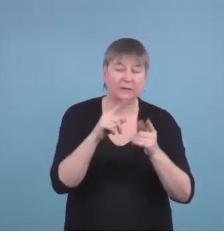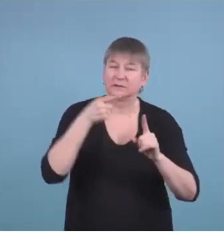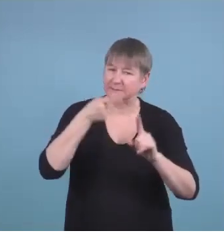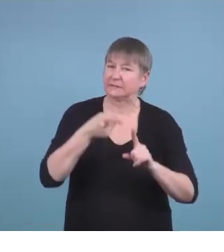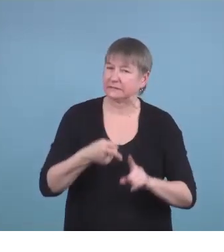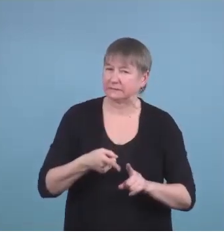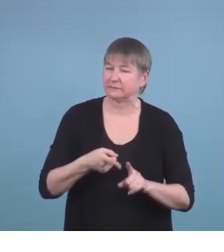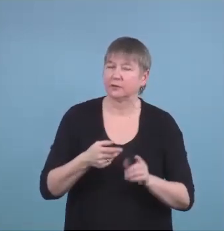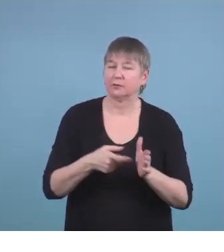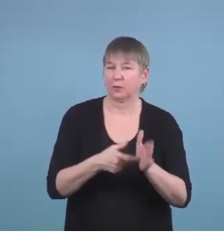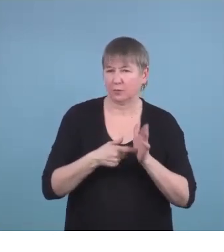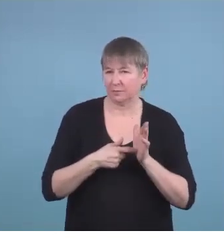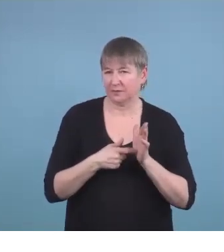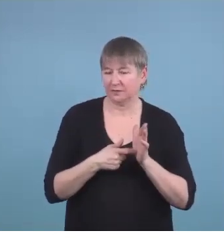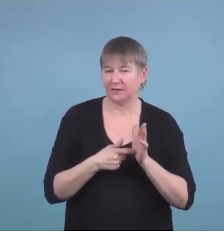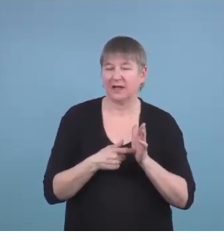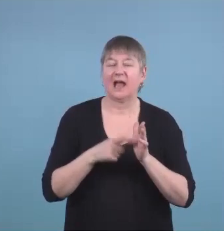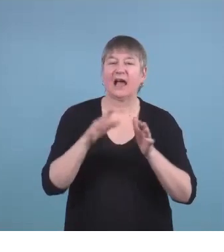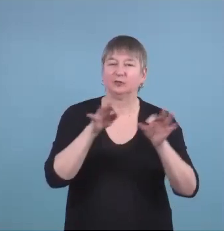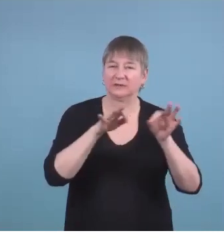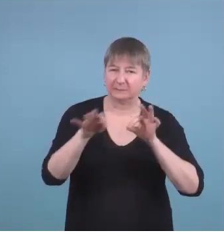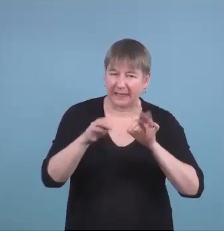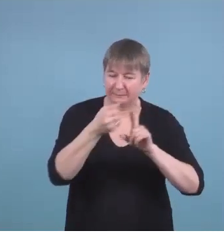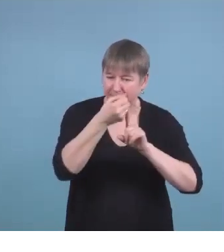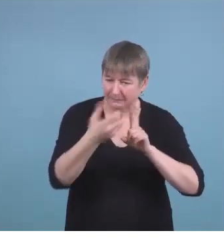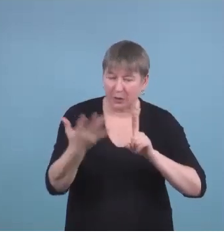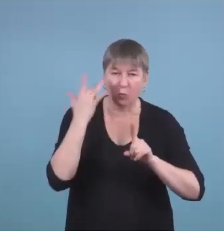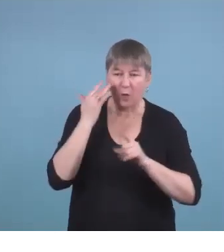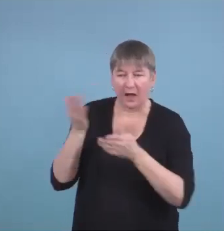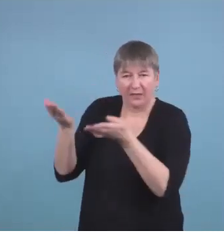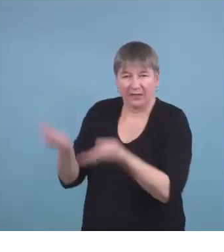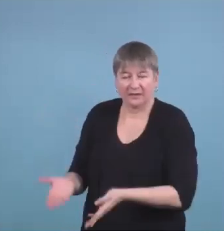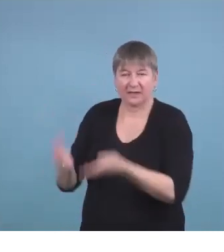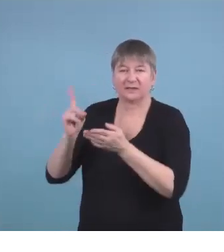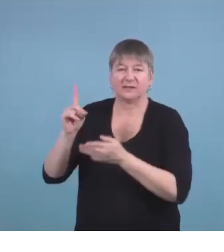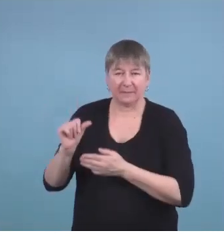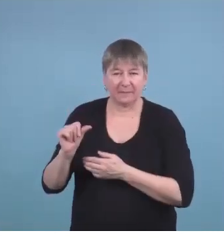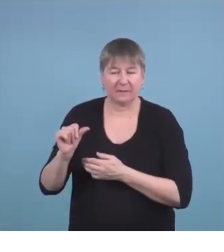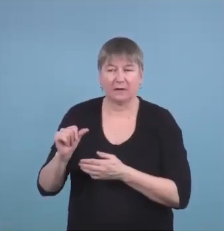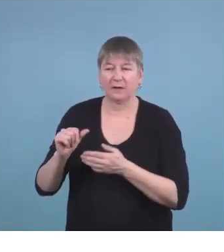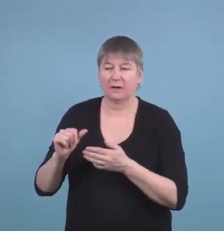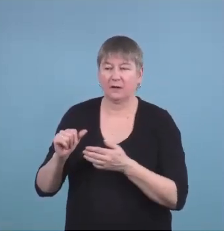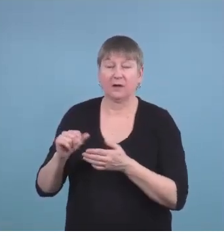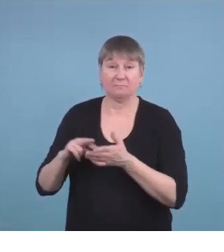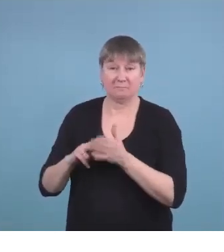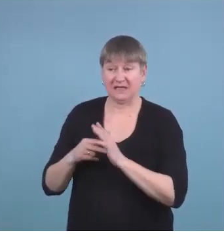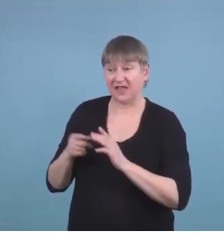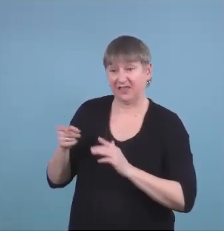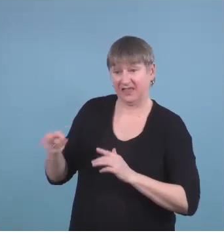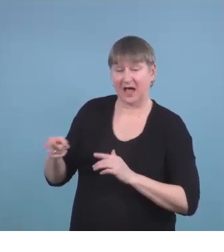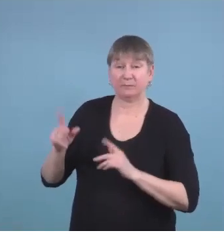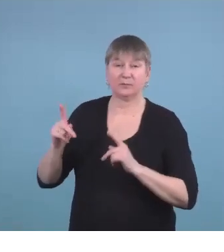lay out why this disability would put that child at a